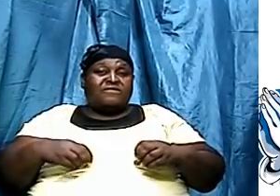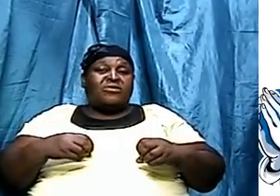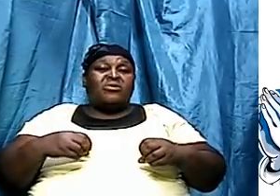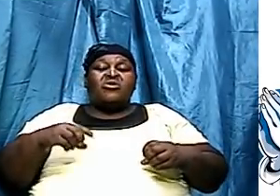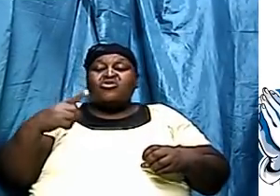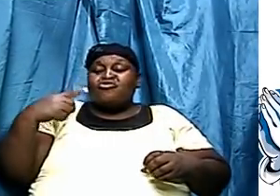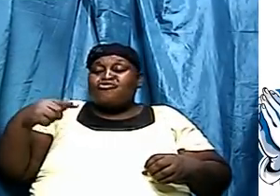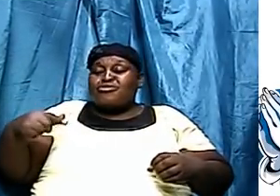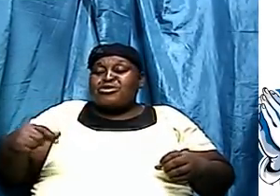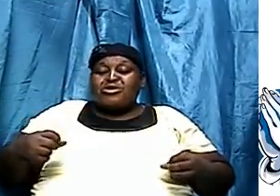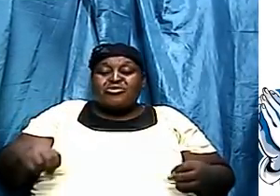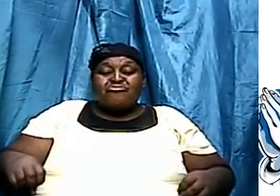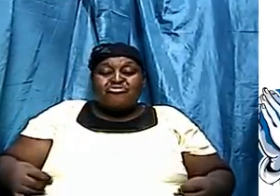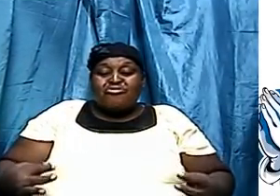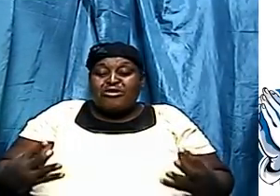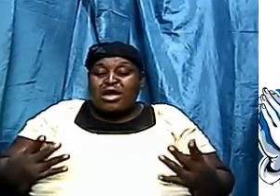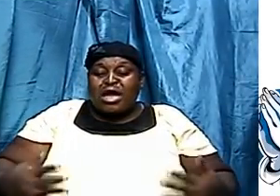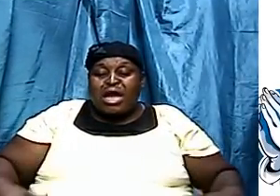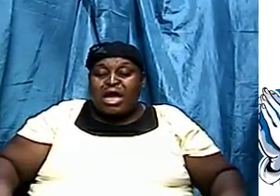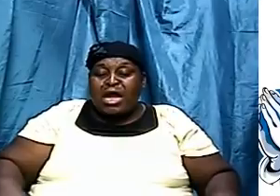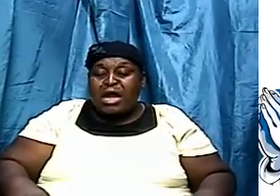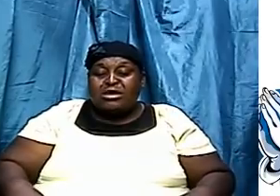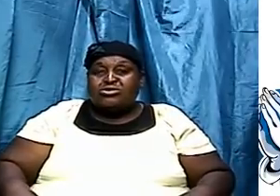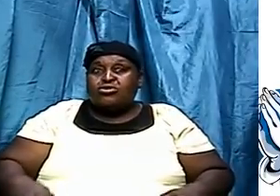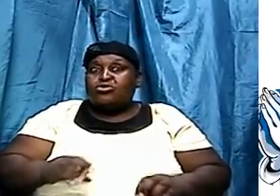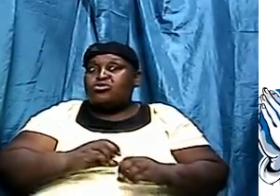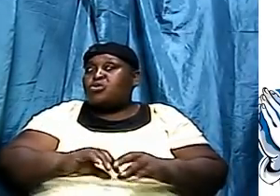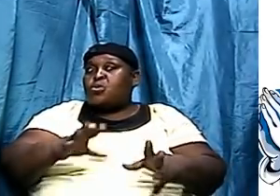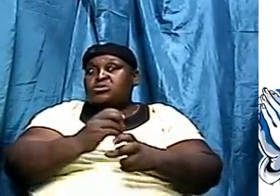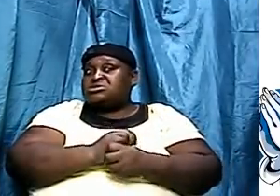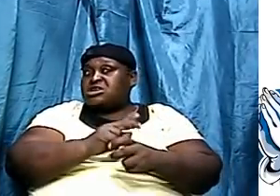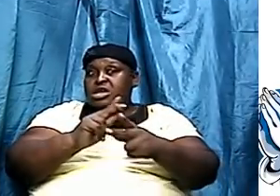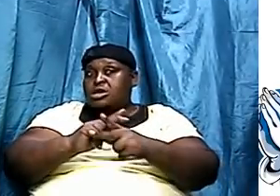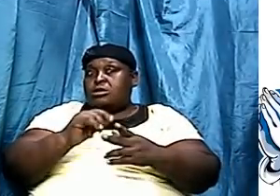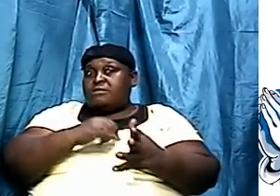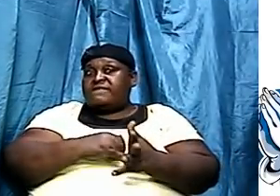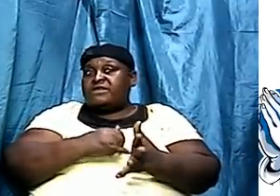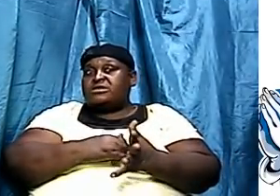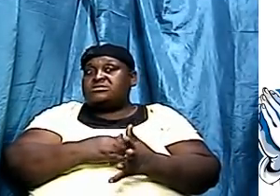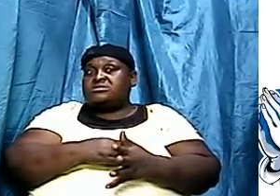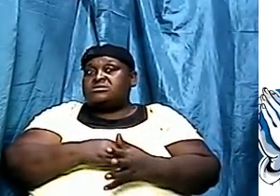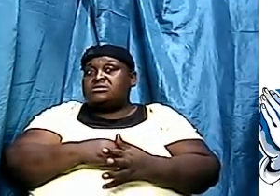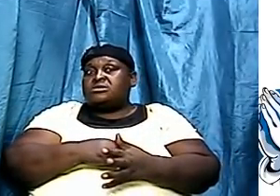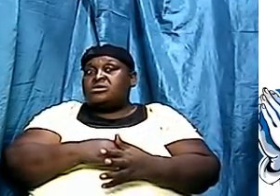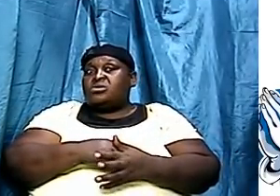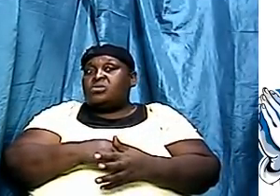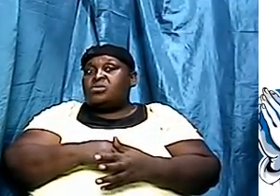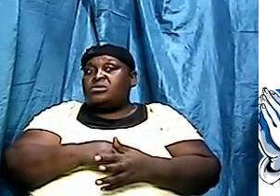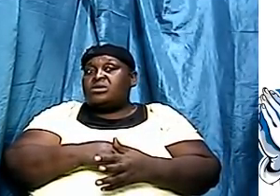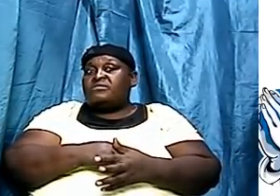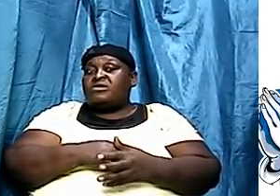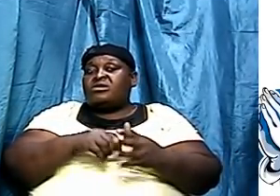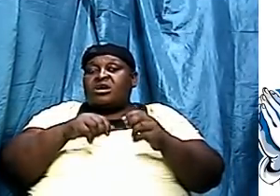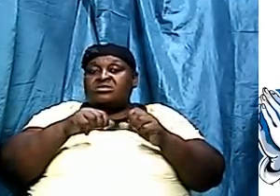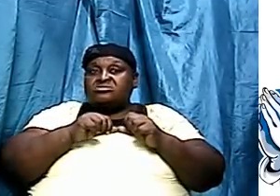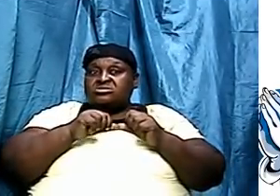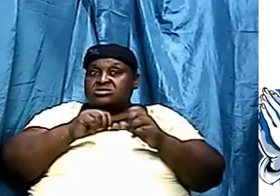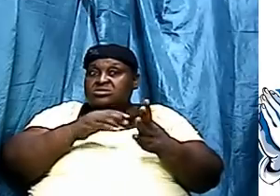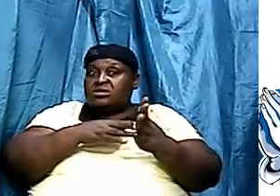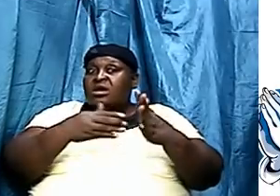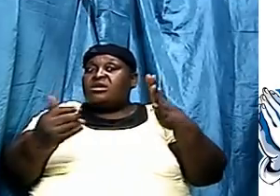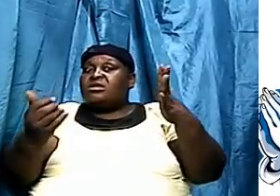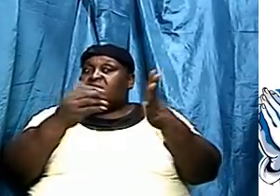titles take it over and weed take it over and all kind of things take it over you have to constantly be maintaining this thing because